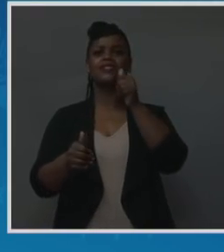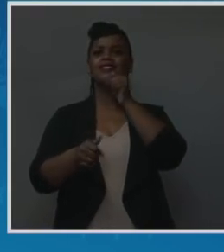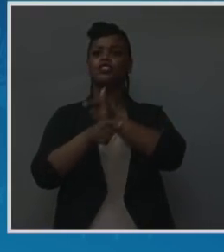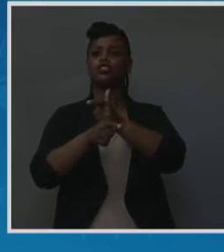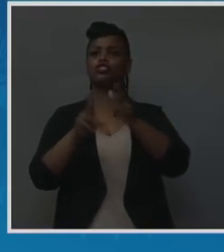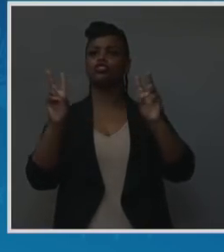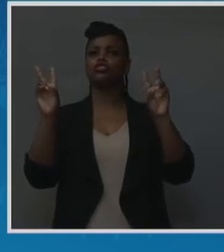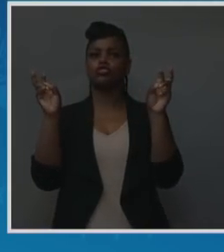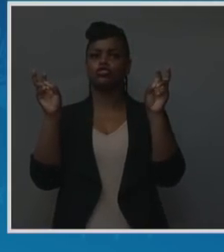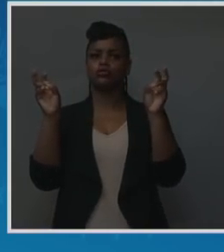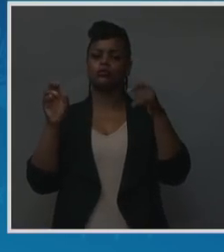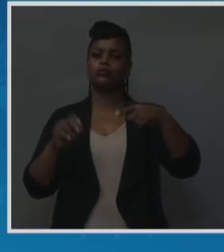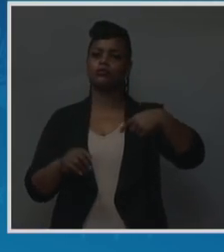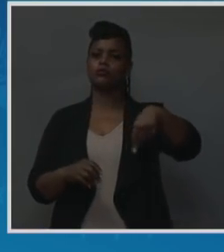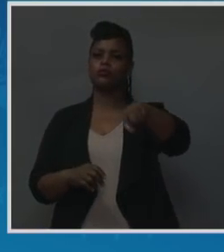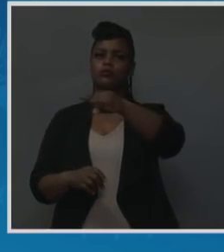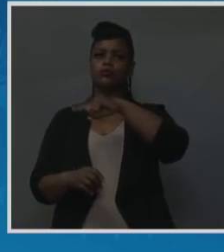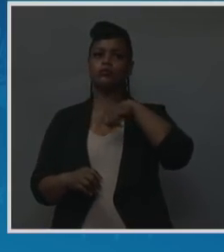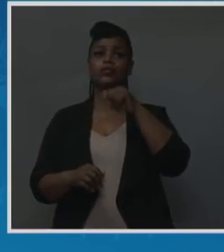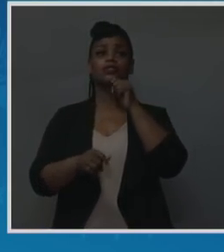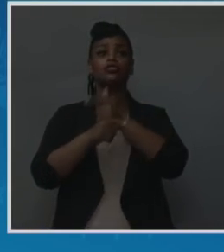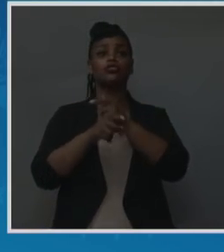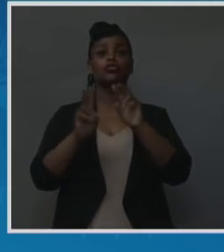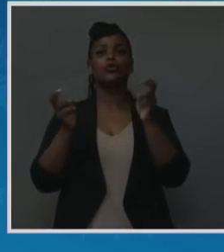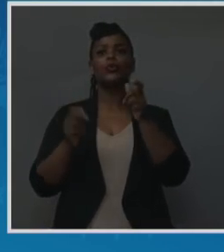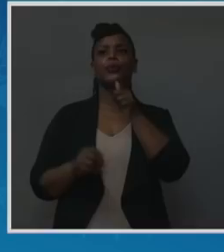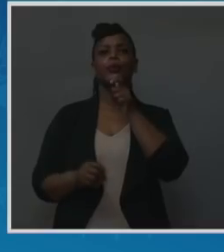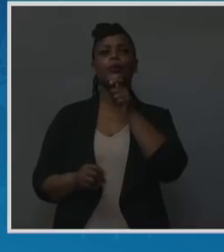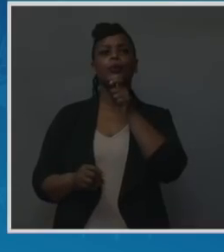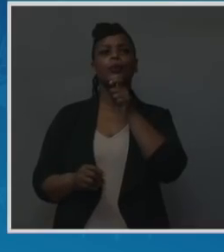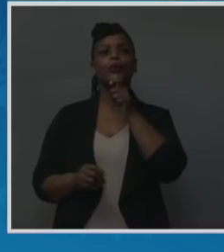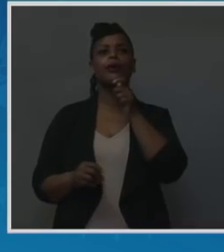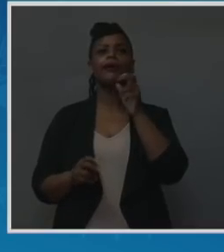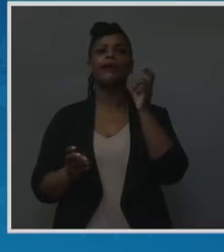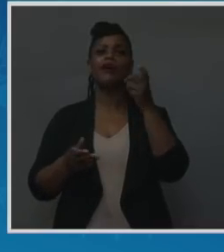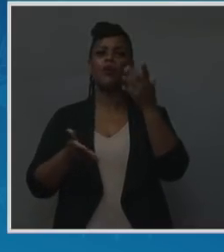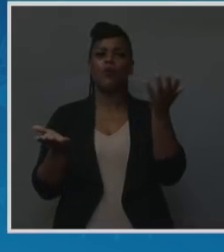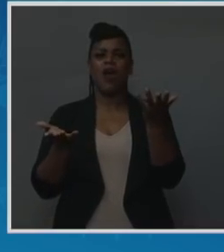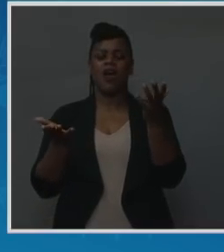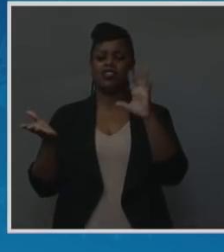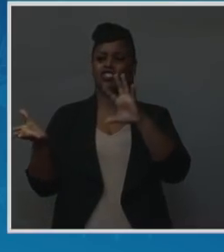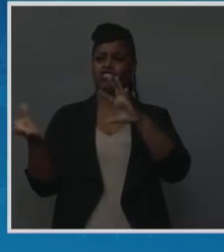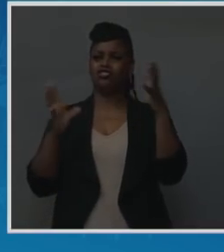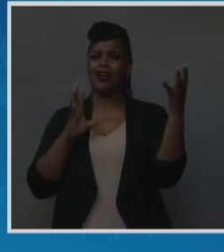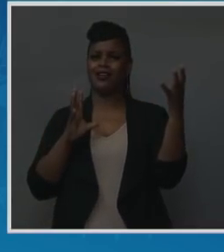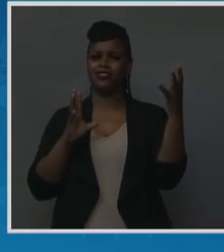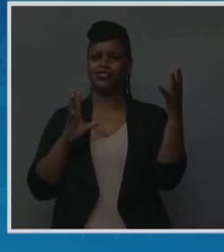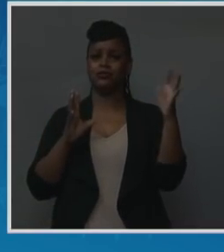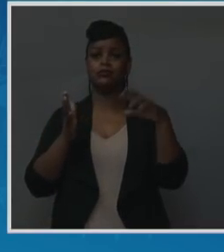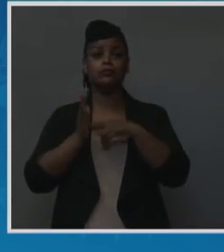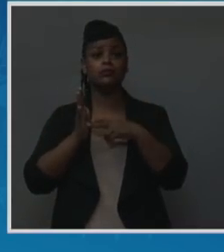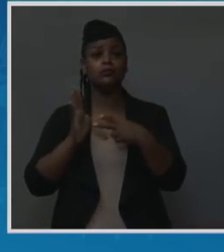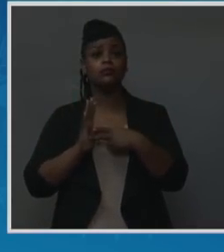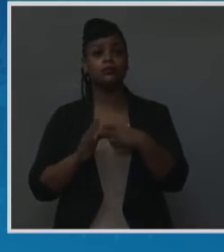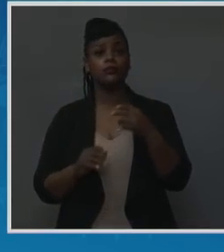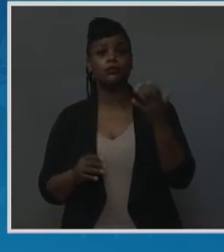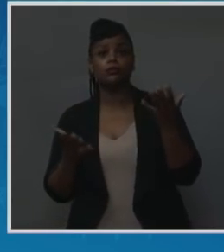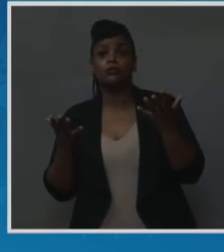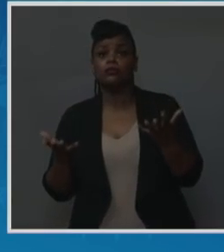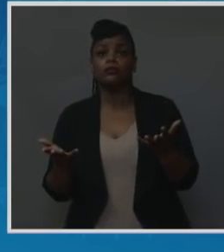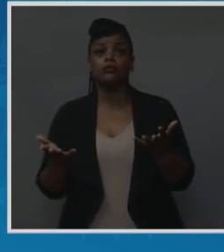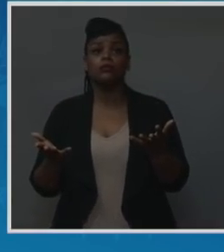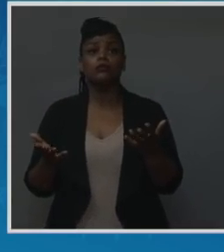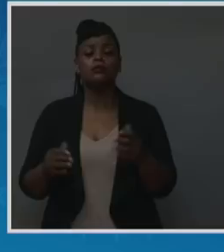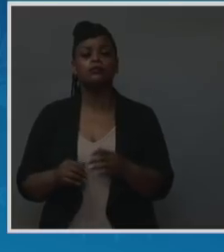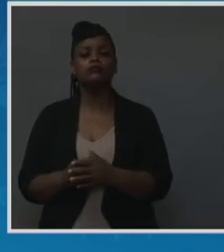Sisters who understand what this tragedy and trauma means, so that we can address these racial